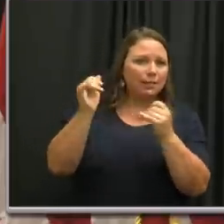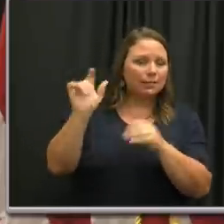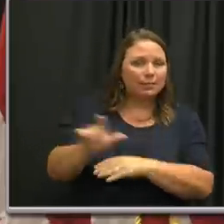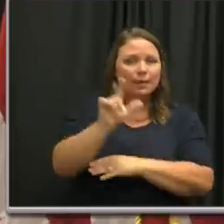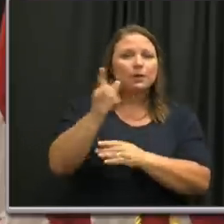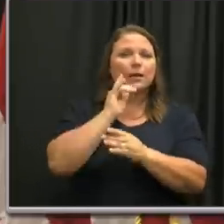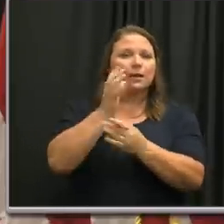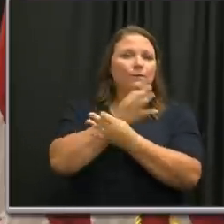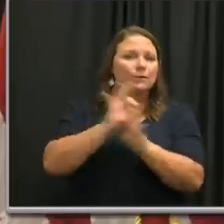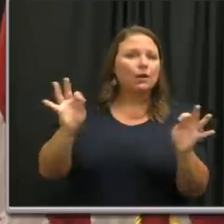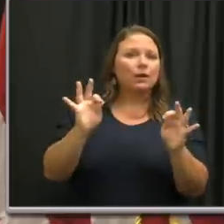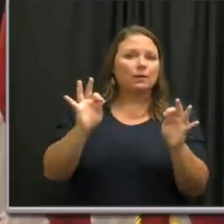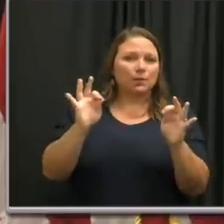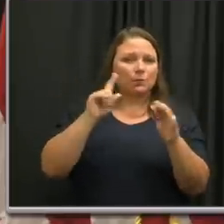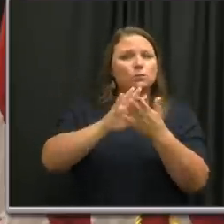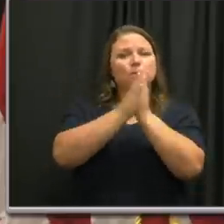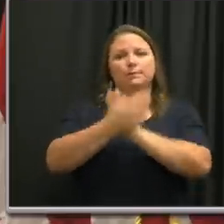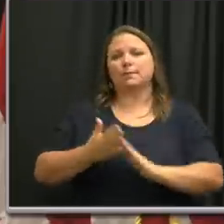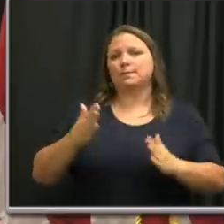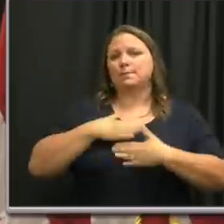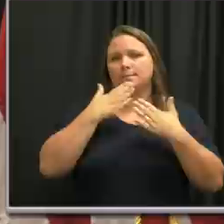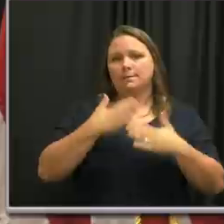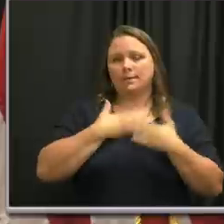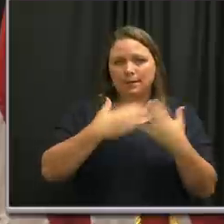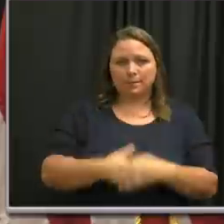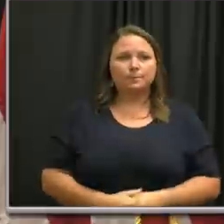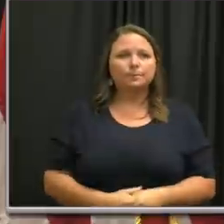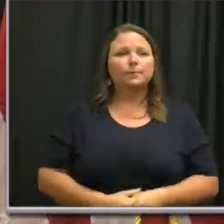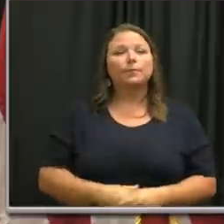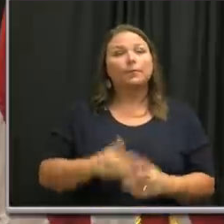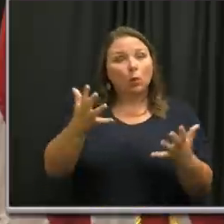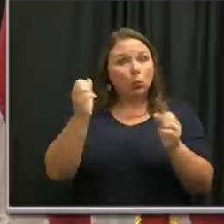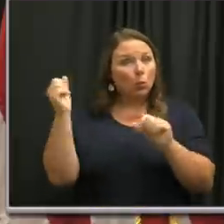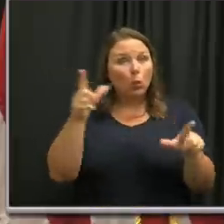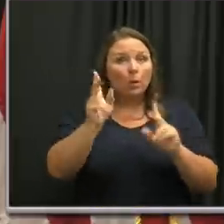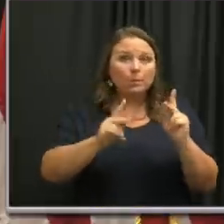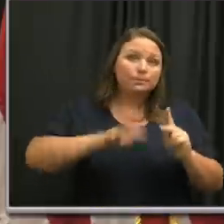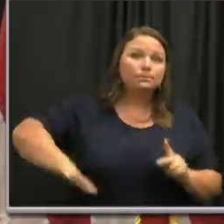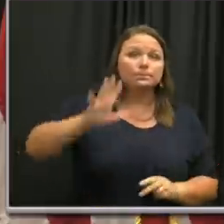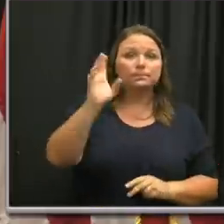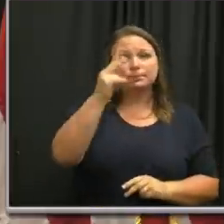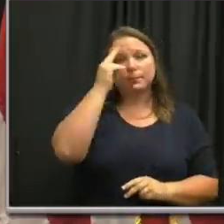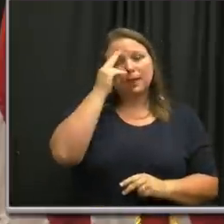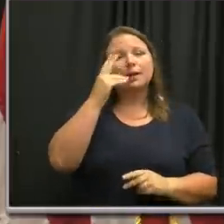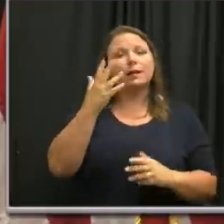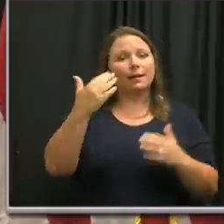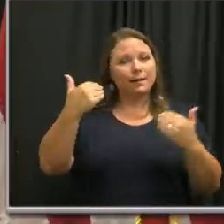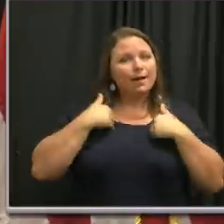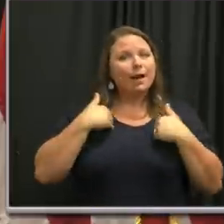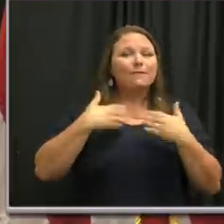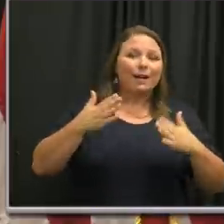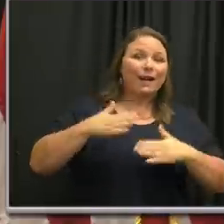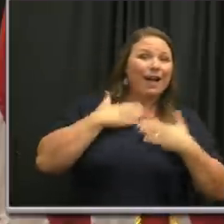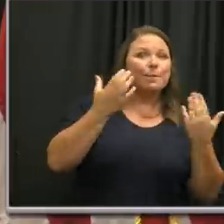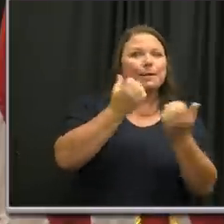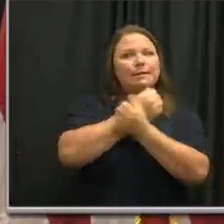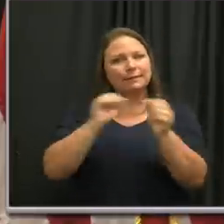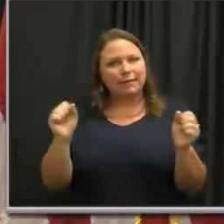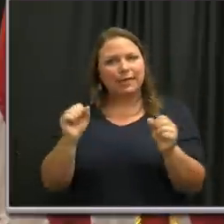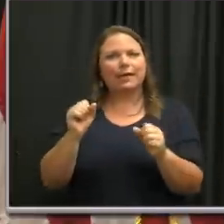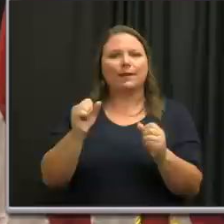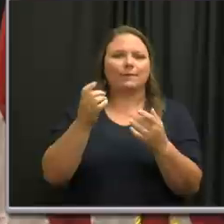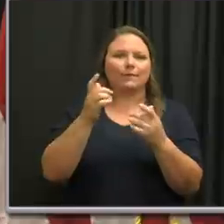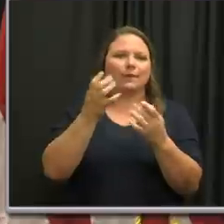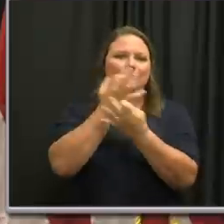to pursue a lifetime of happiness. And I wish everyone in Nashville a very happy and safe Independence Day. And I turn it